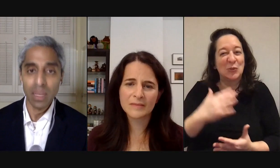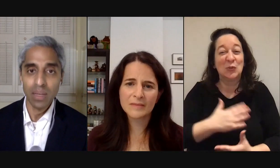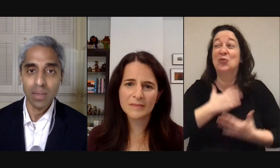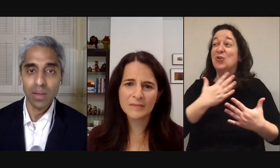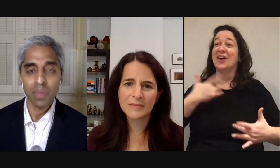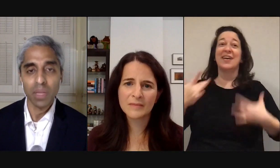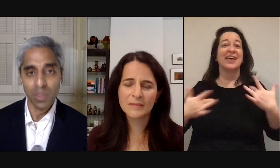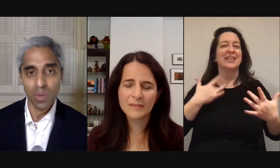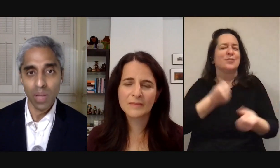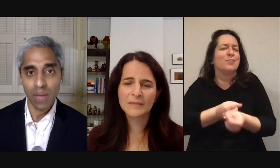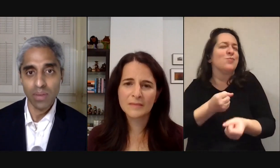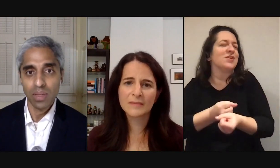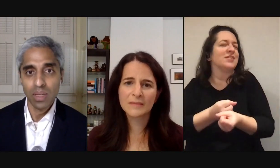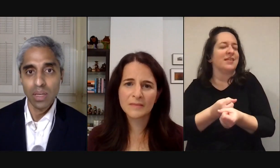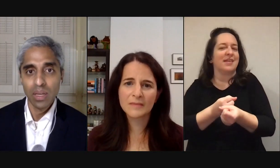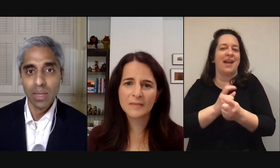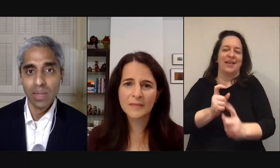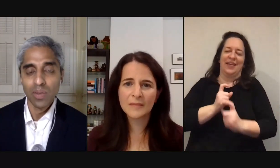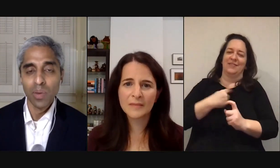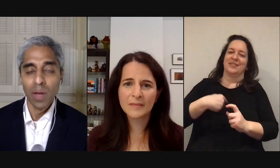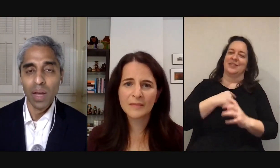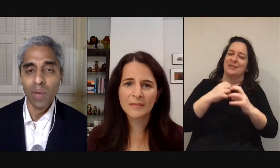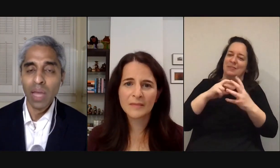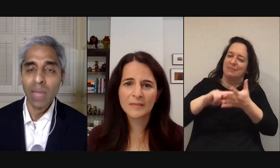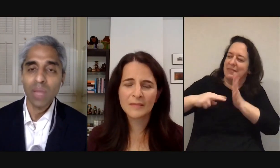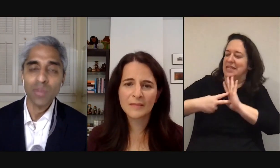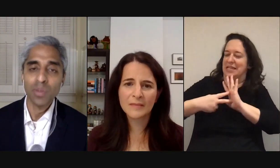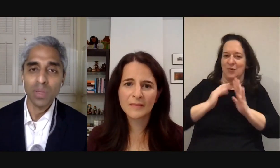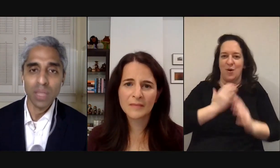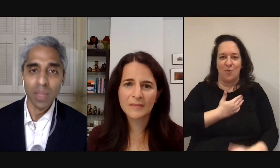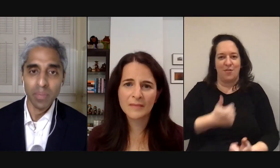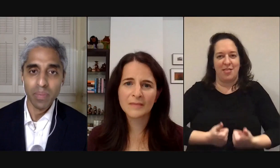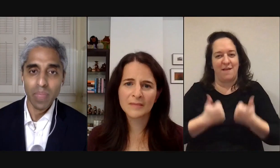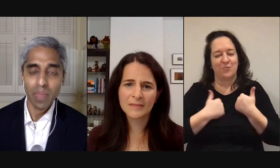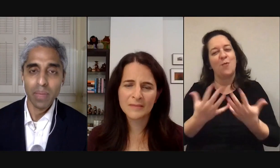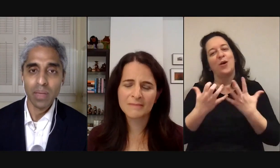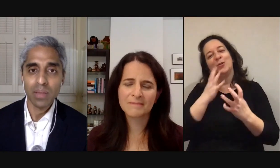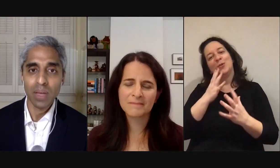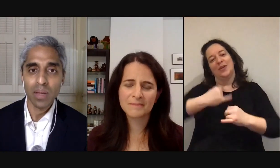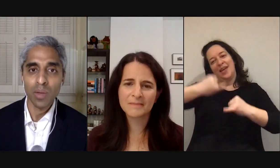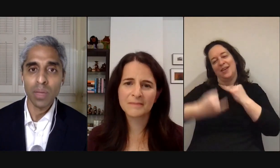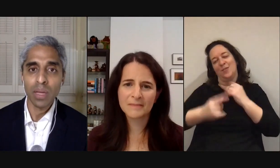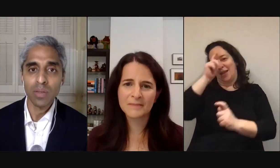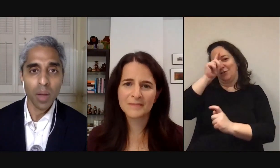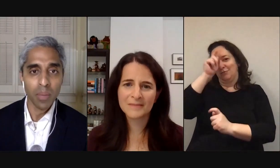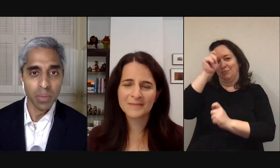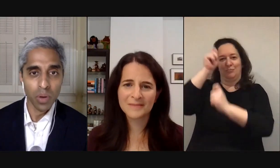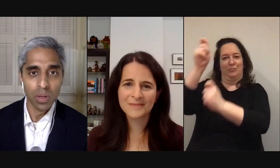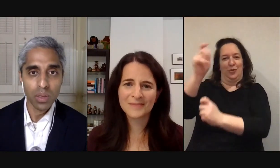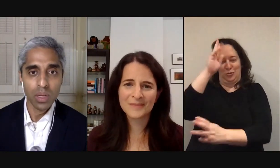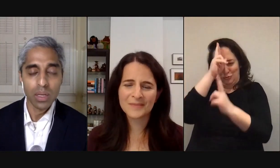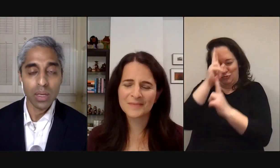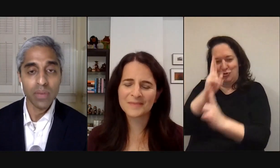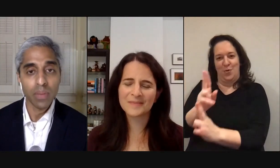gives meaning ultimately to our lives and so i want to end with that tribute to them because nobody has taught